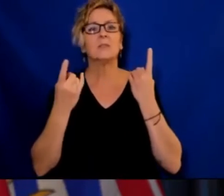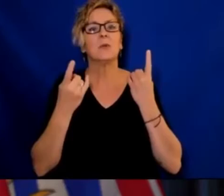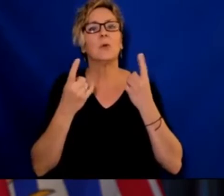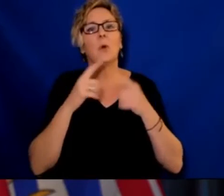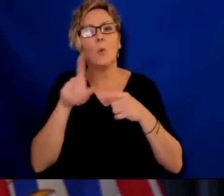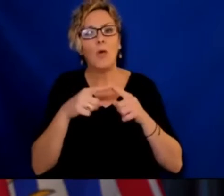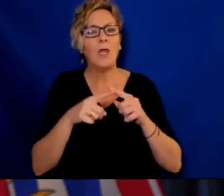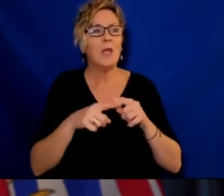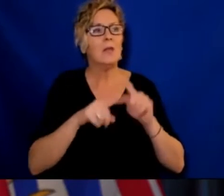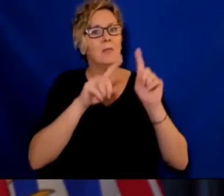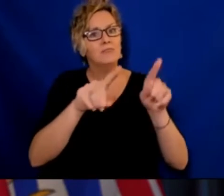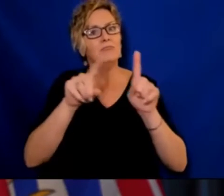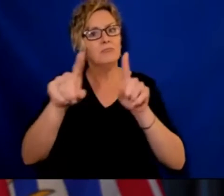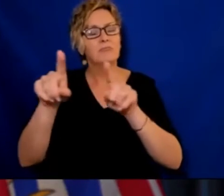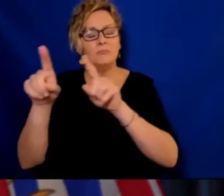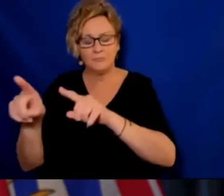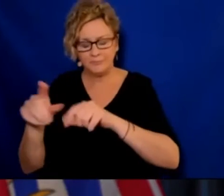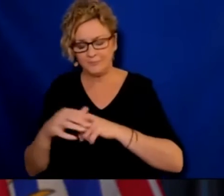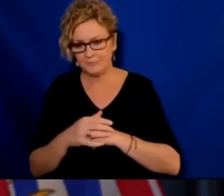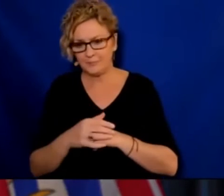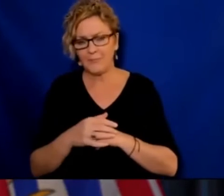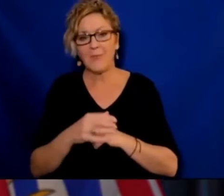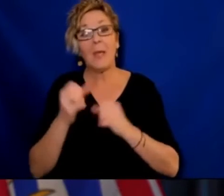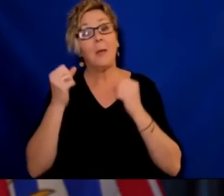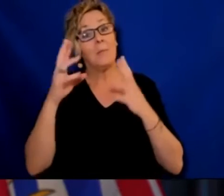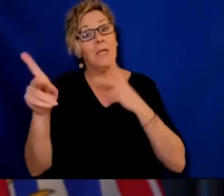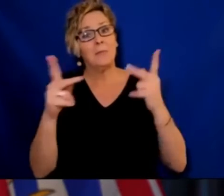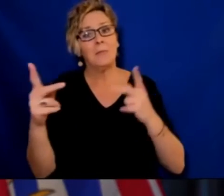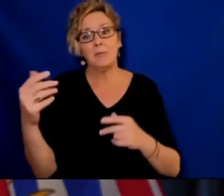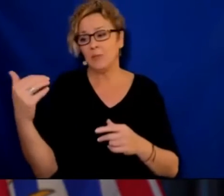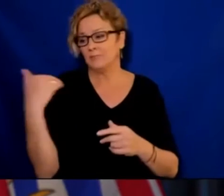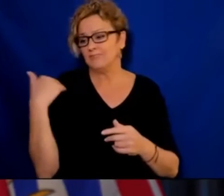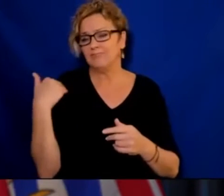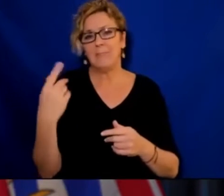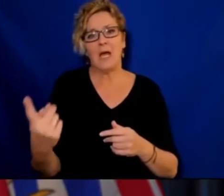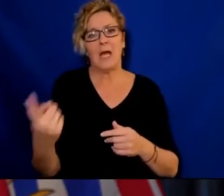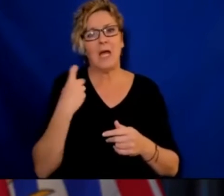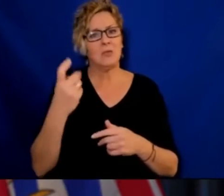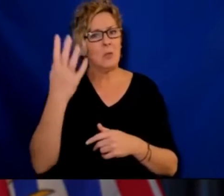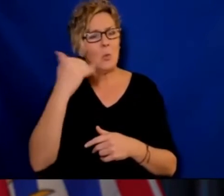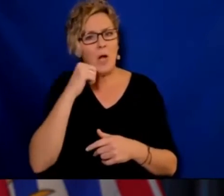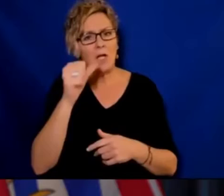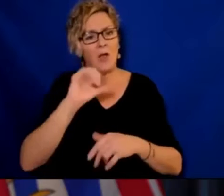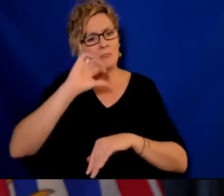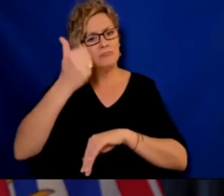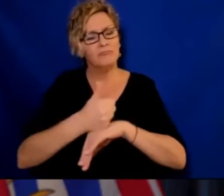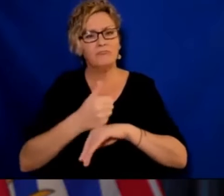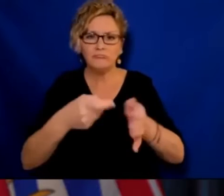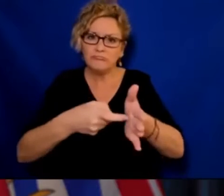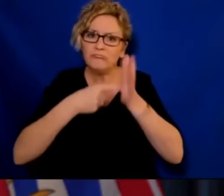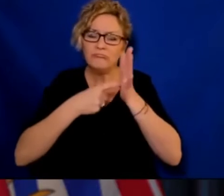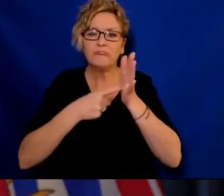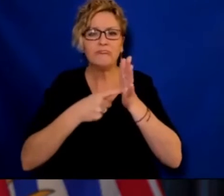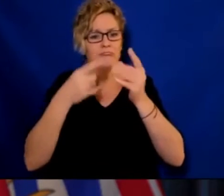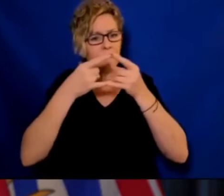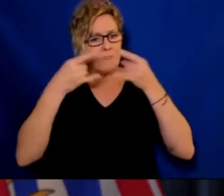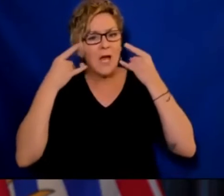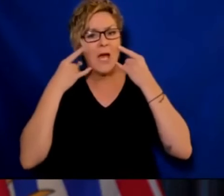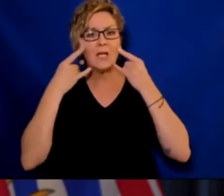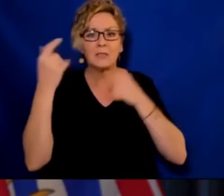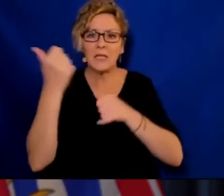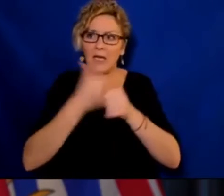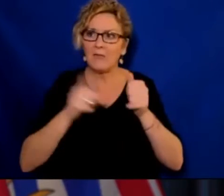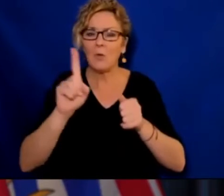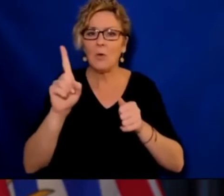use here in BC. And the answer is, as I have said many times, in many locations, we already